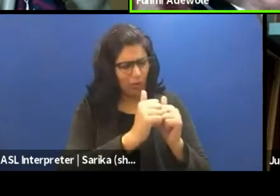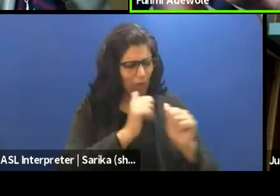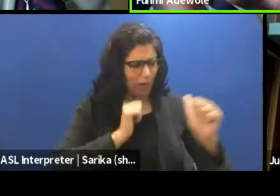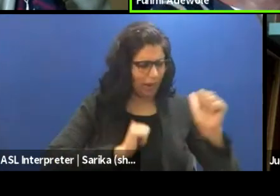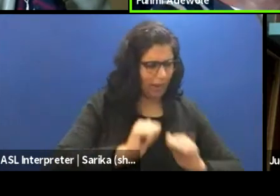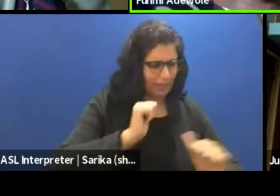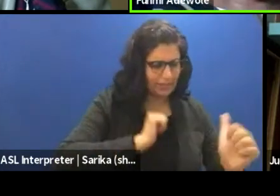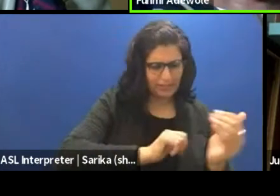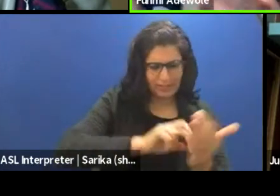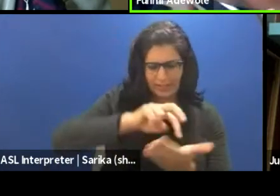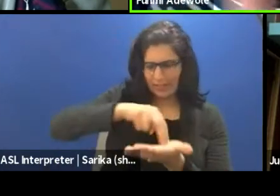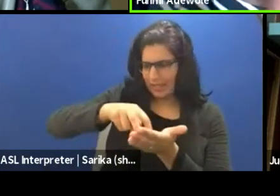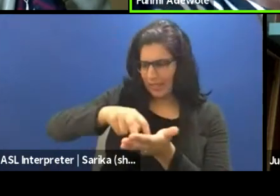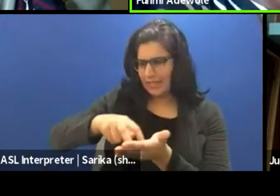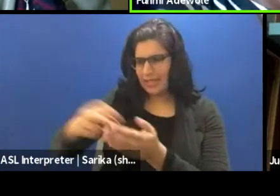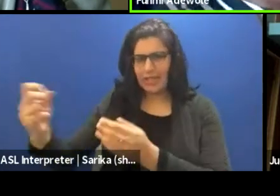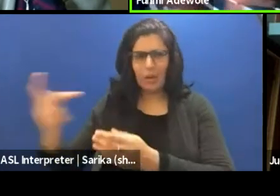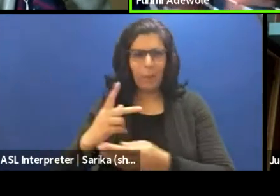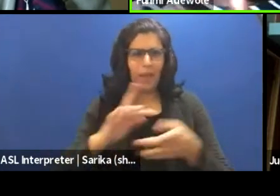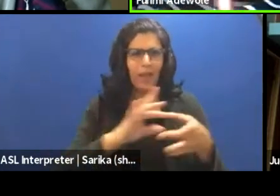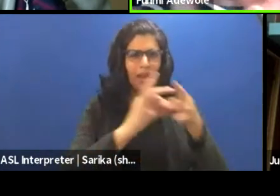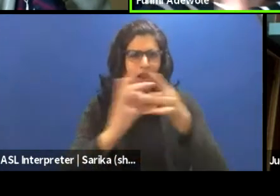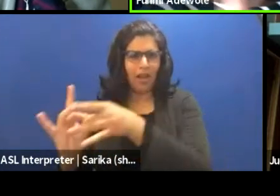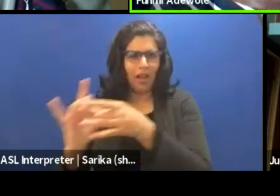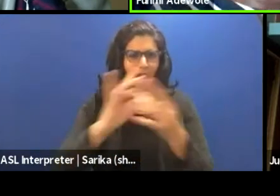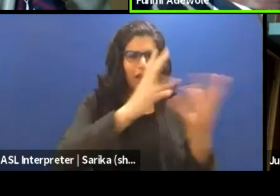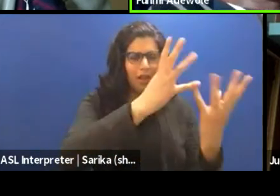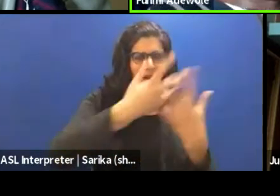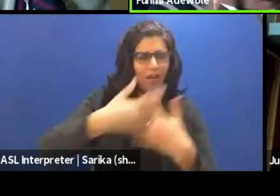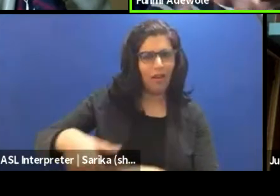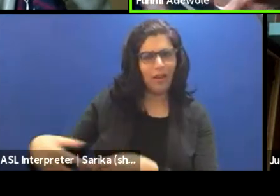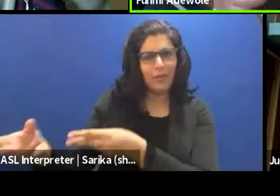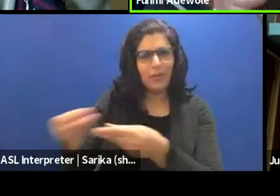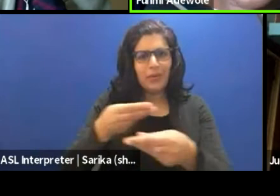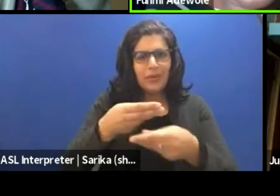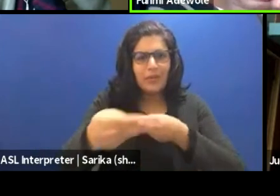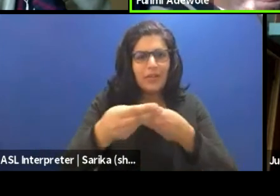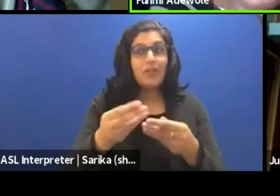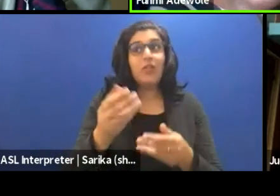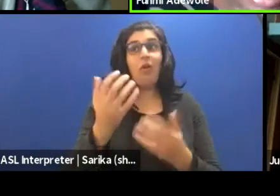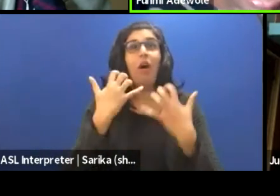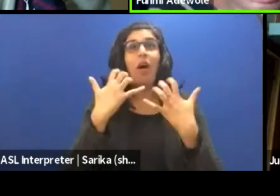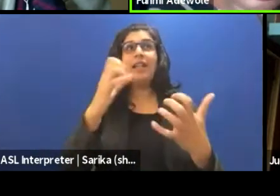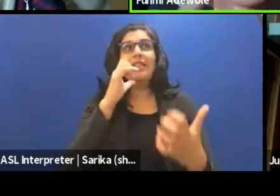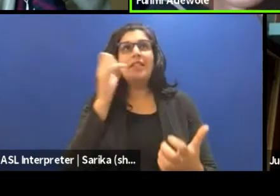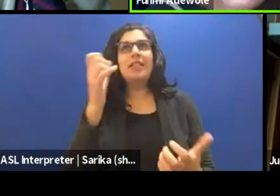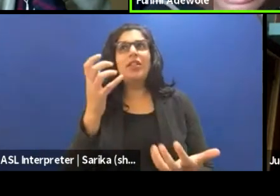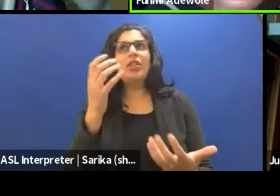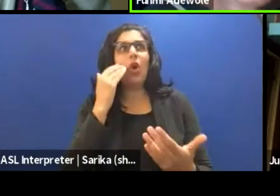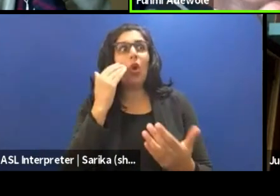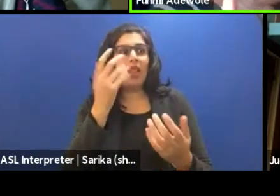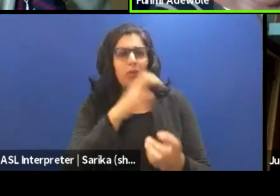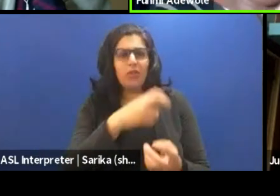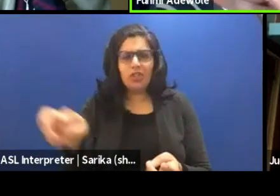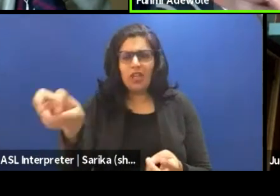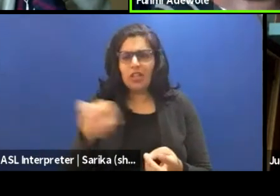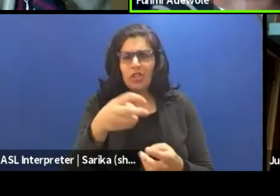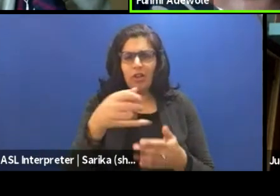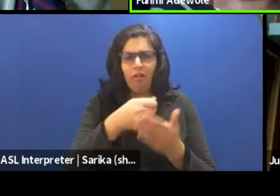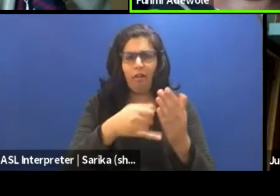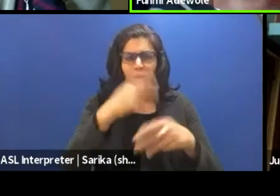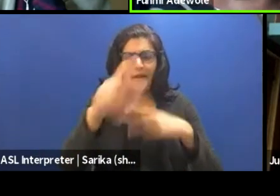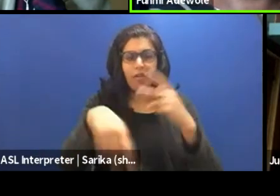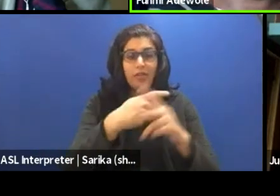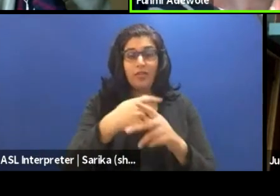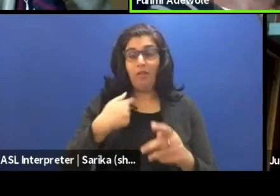without the audience knowing they're switching, uh, art forms. So I went into rehearsal. I looked at the dancers. looked at the actors. I looked at their